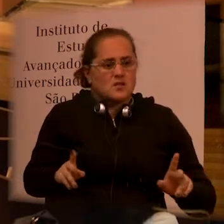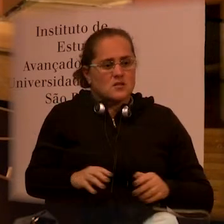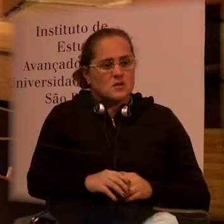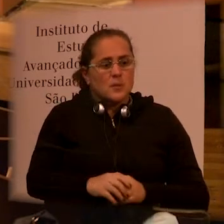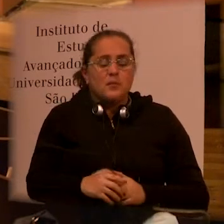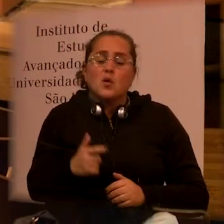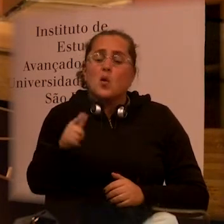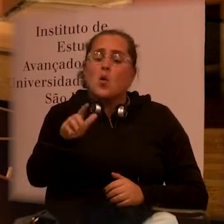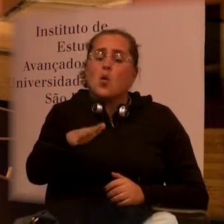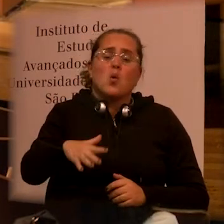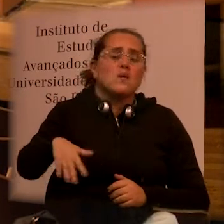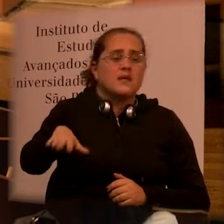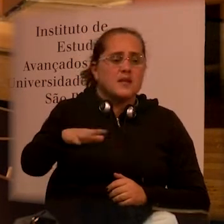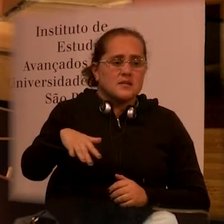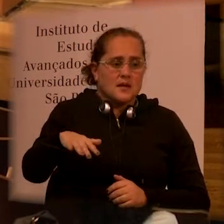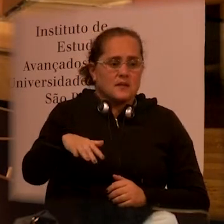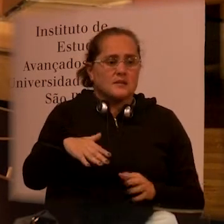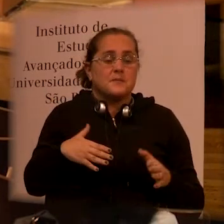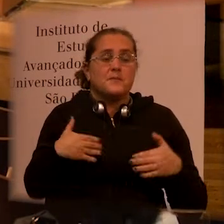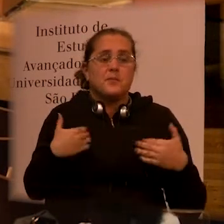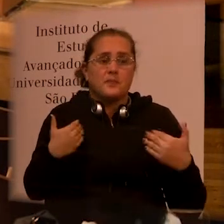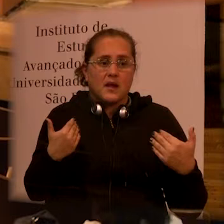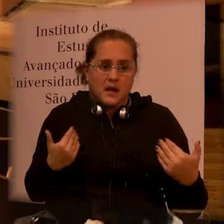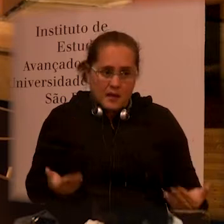And what other areas